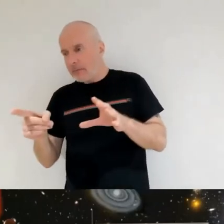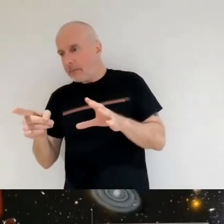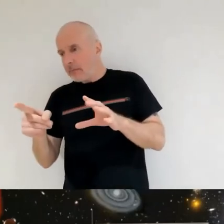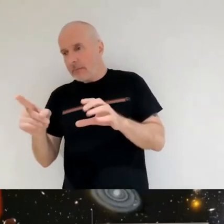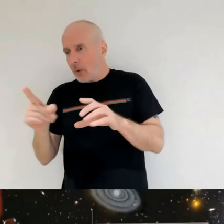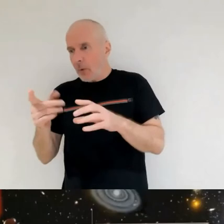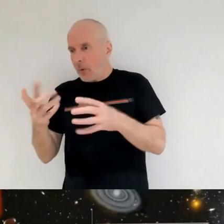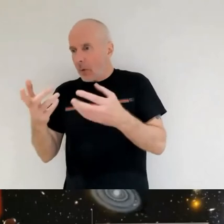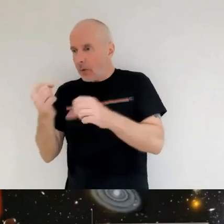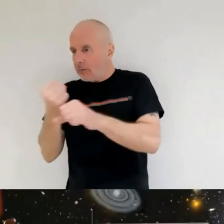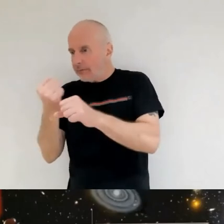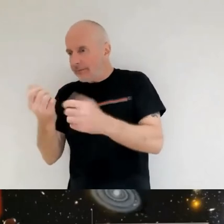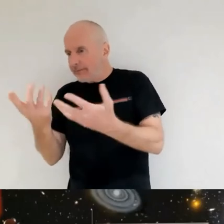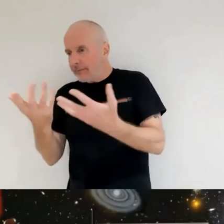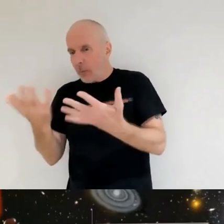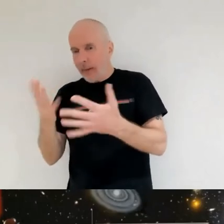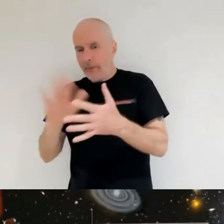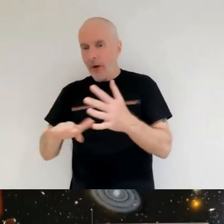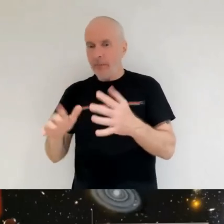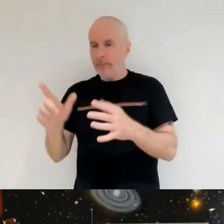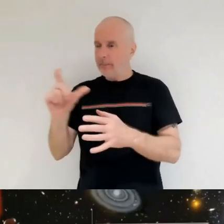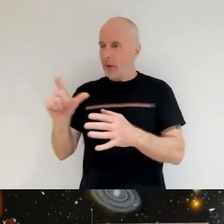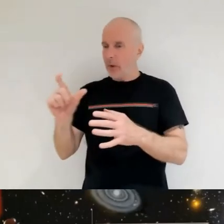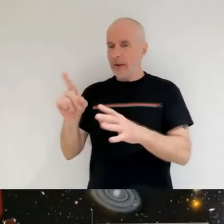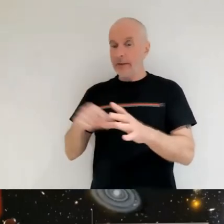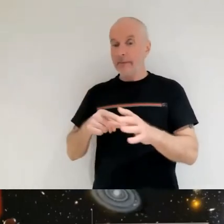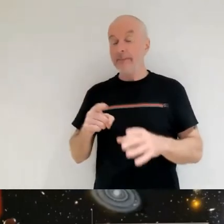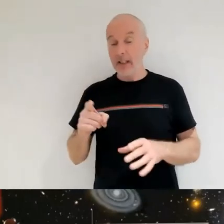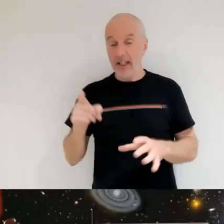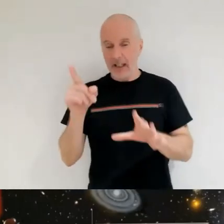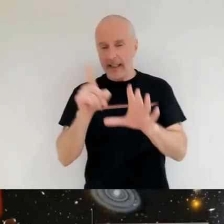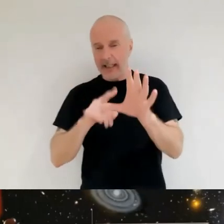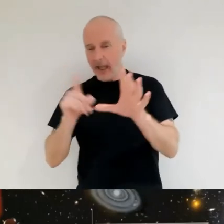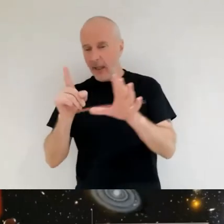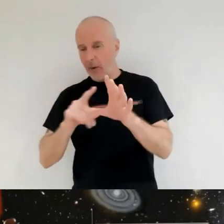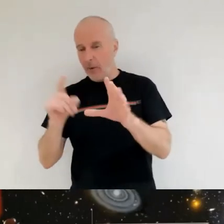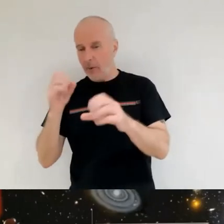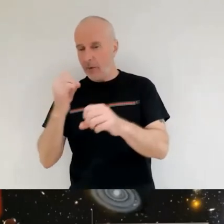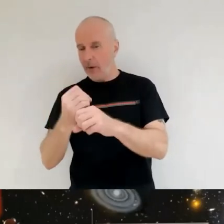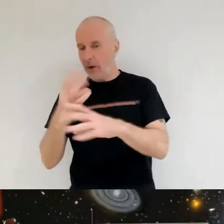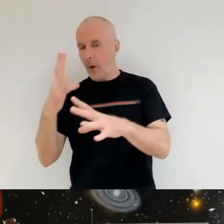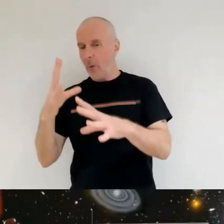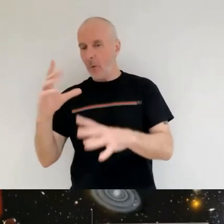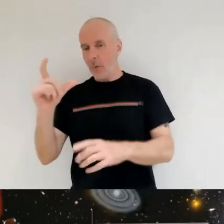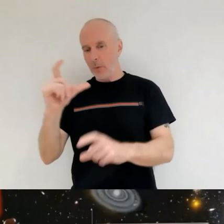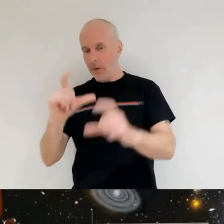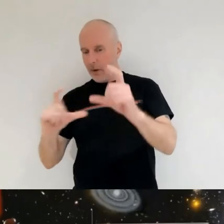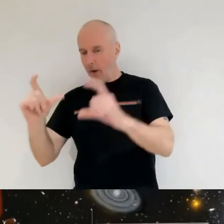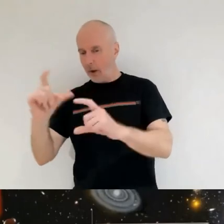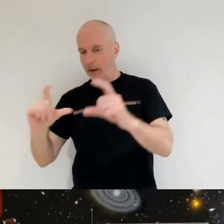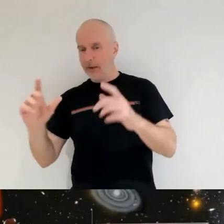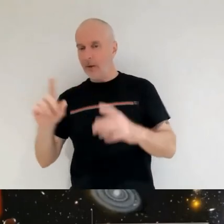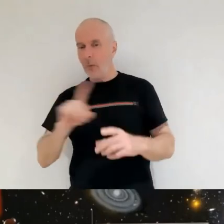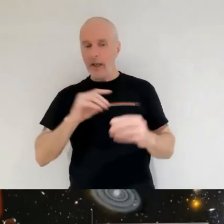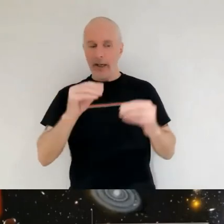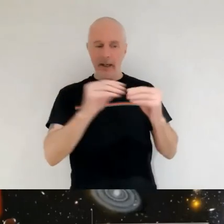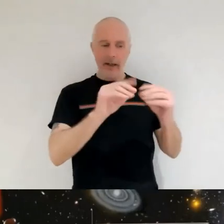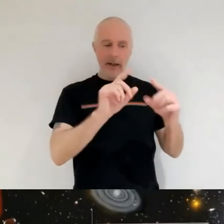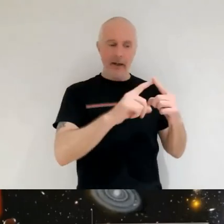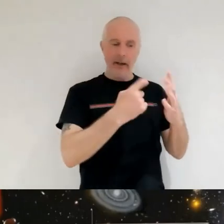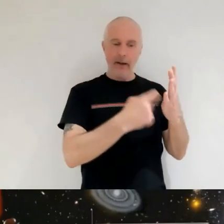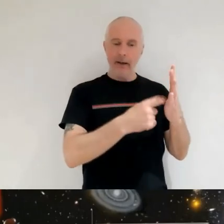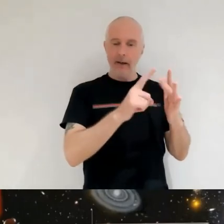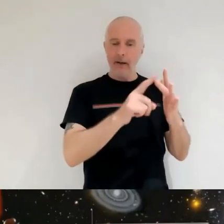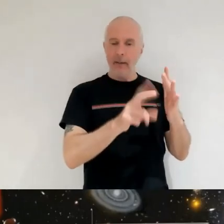why yes absolutely so they are a yellowy goldy color and that's because you've got a beryllium understructure